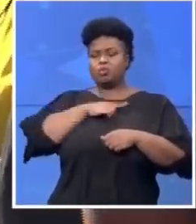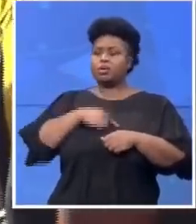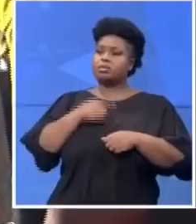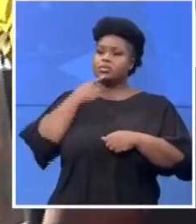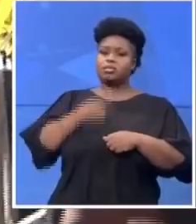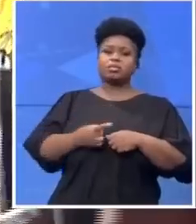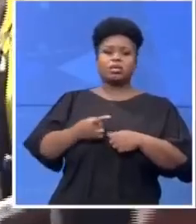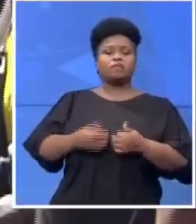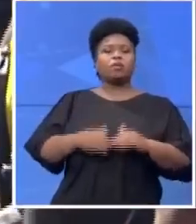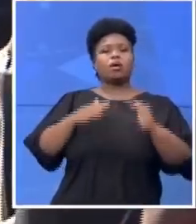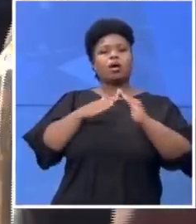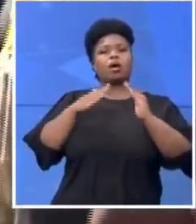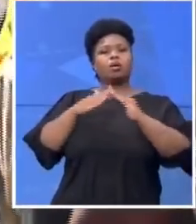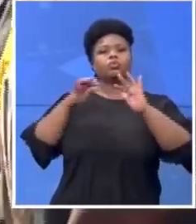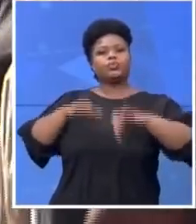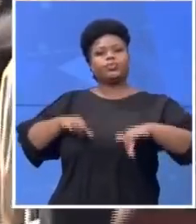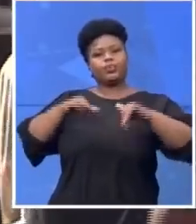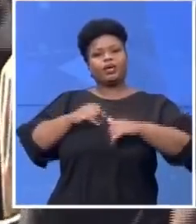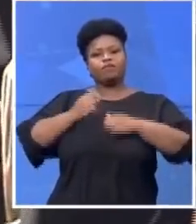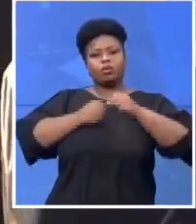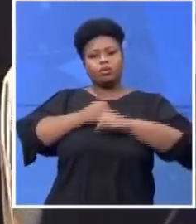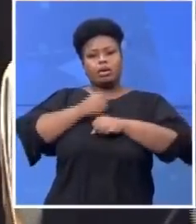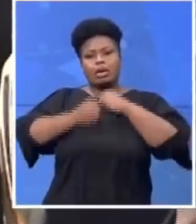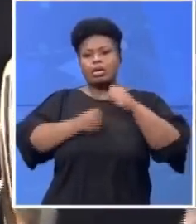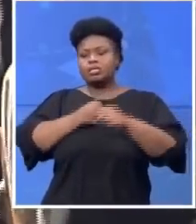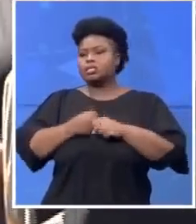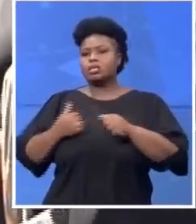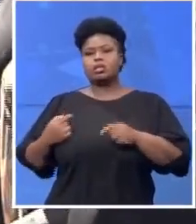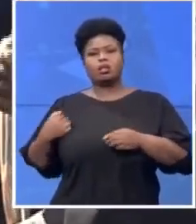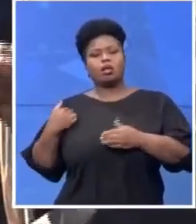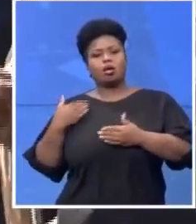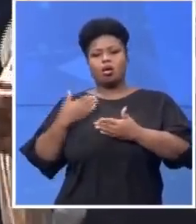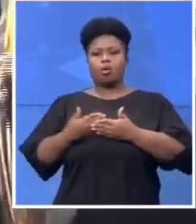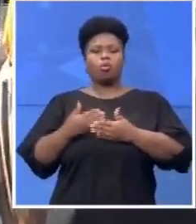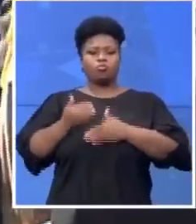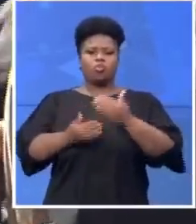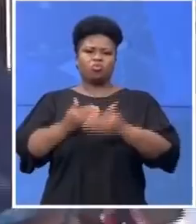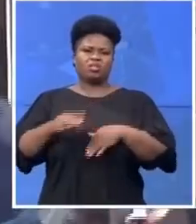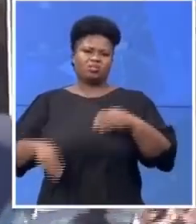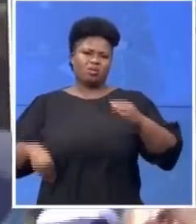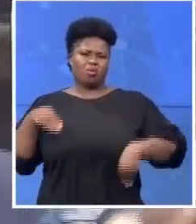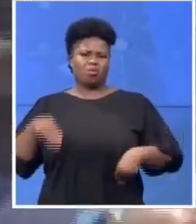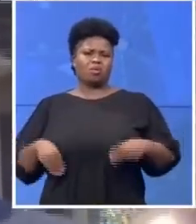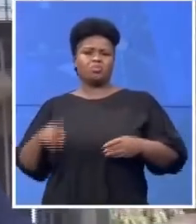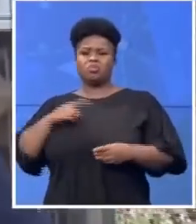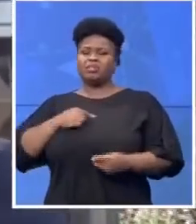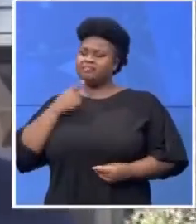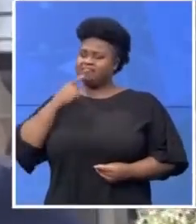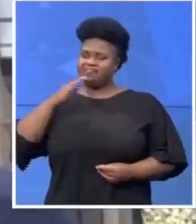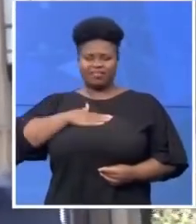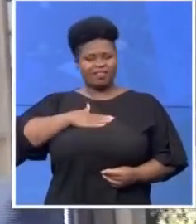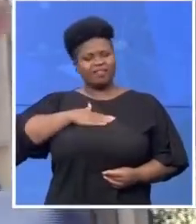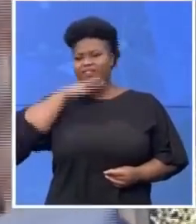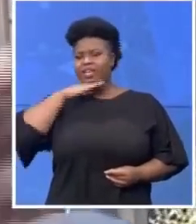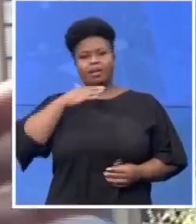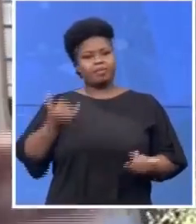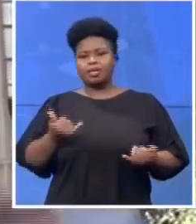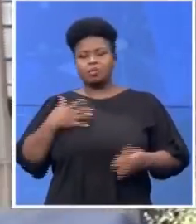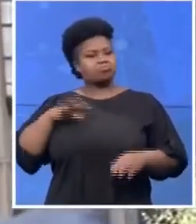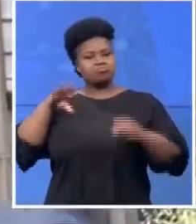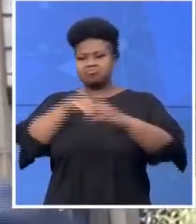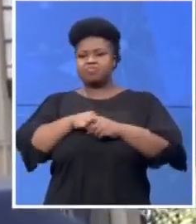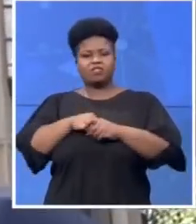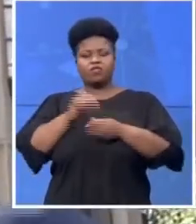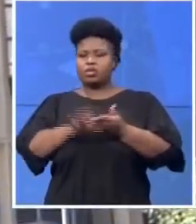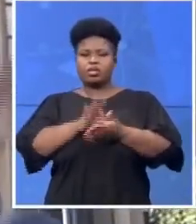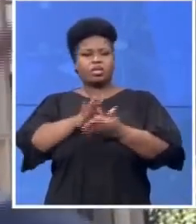process has been riddled by corruption. They say they're fed up and they will not be participating in the election until someone gives them